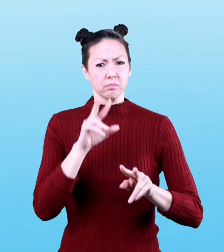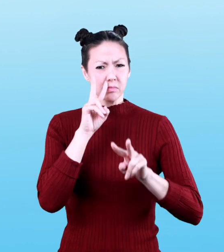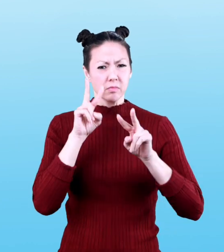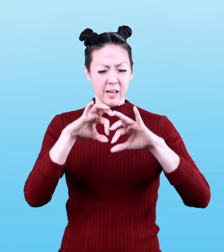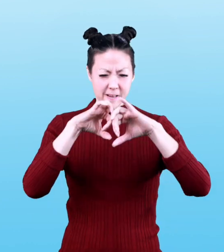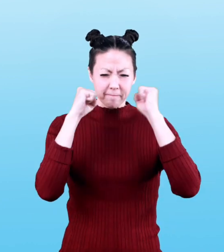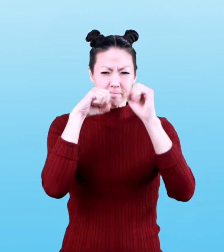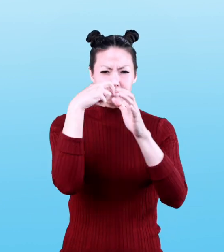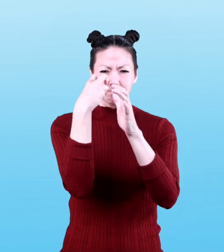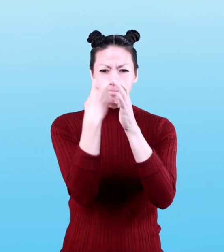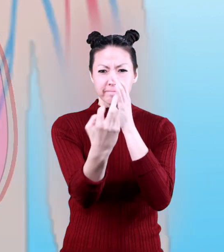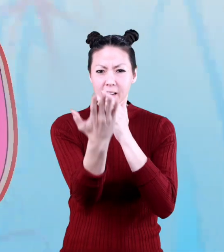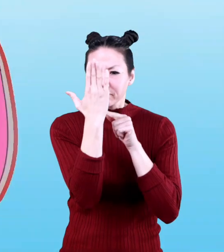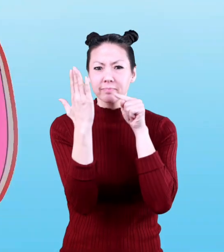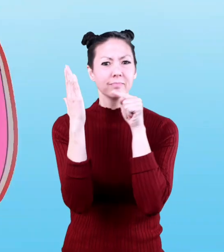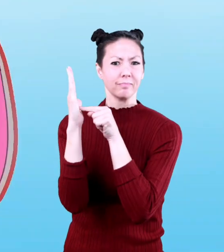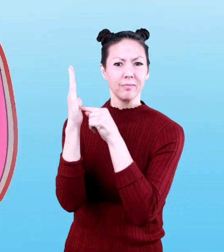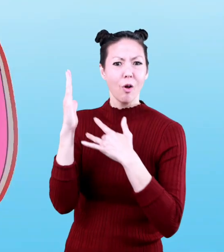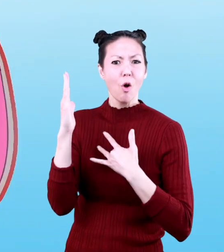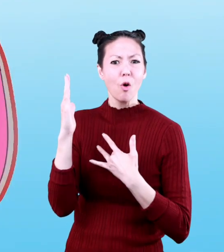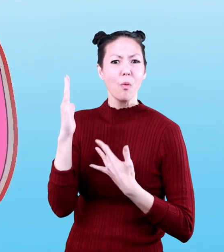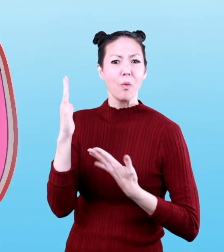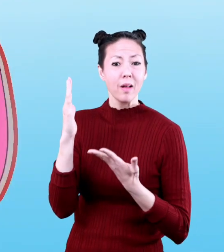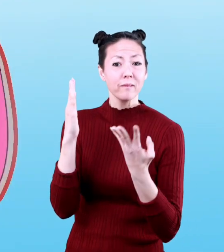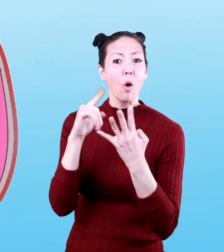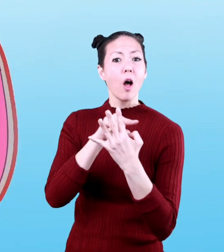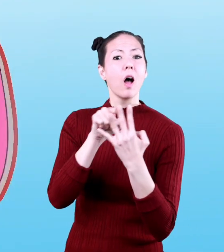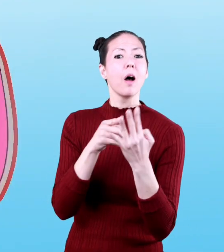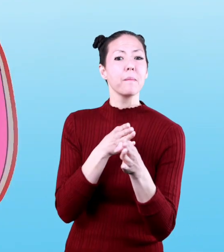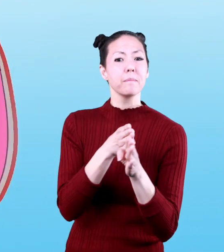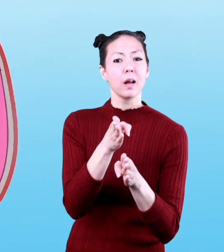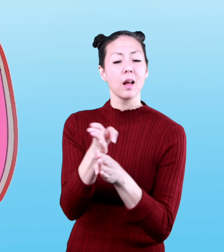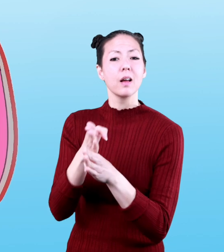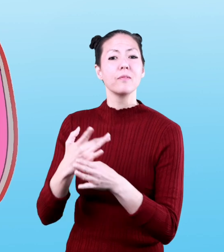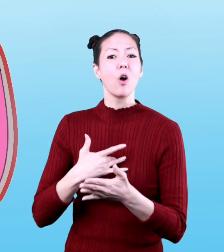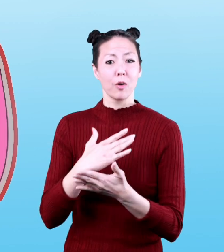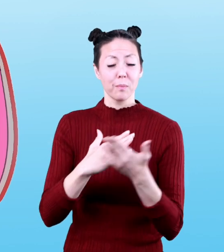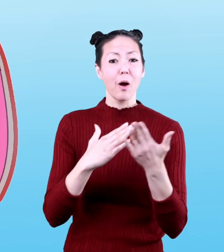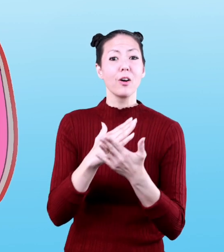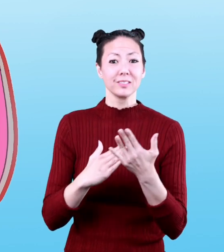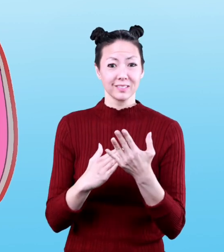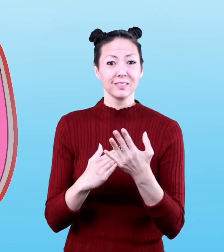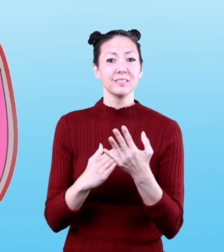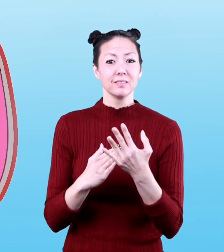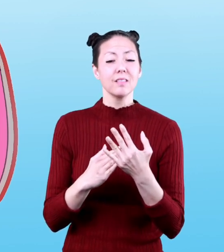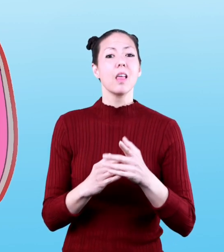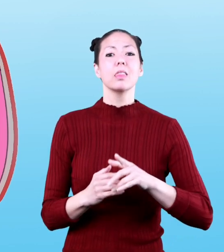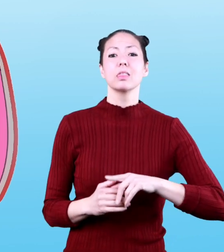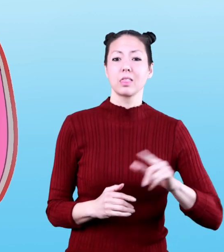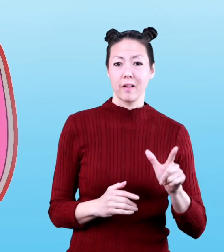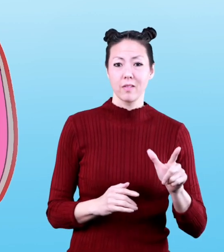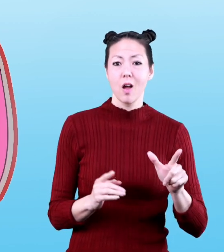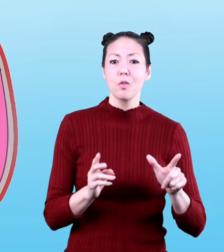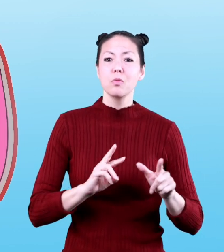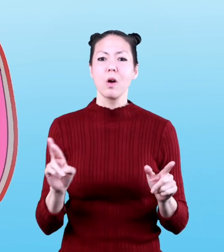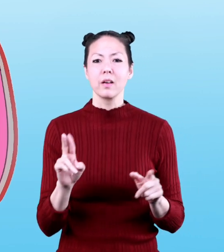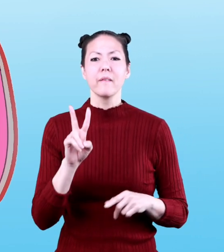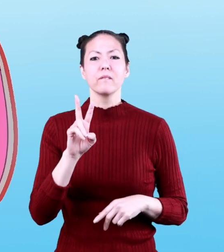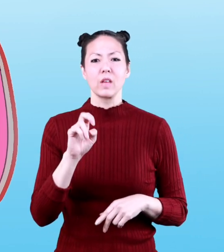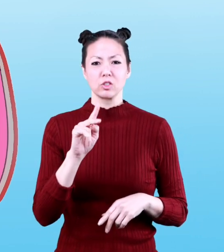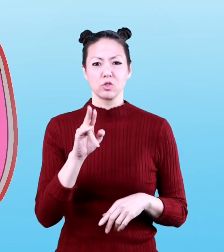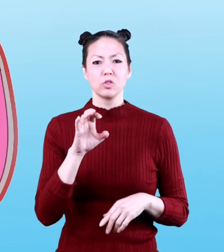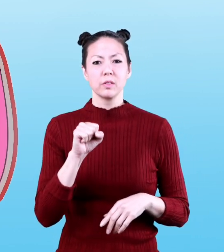at how the heart functions there are four main parts to the human heart the left and right